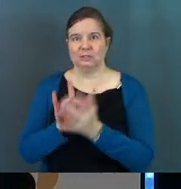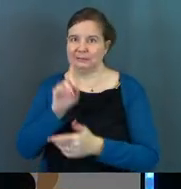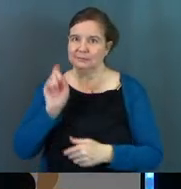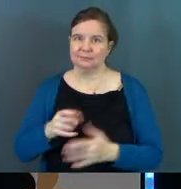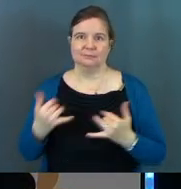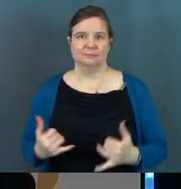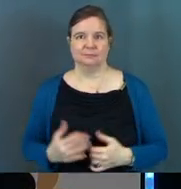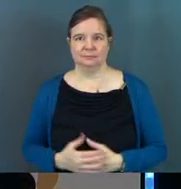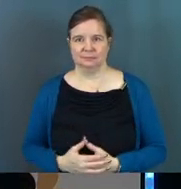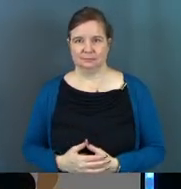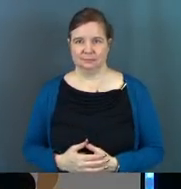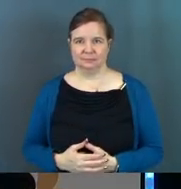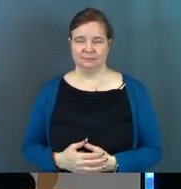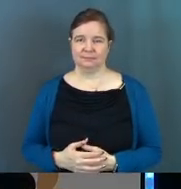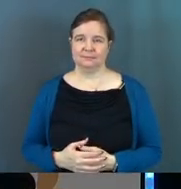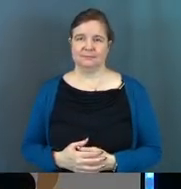Jesus.